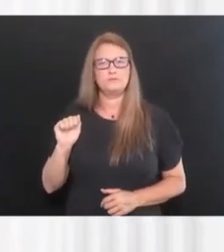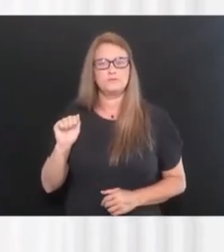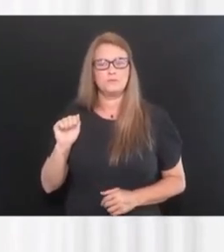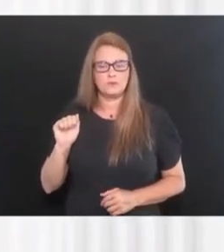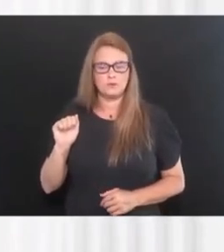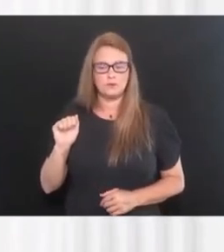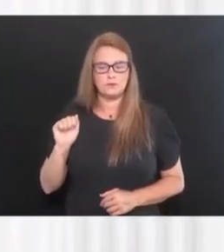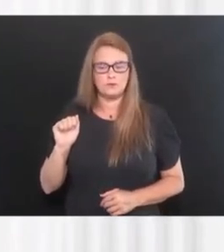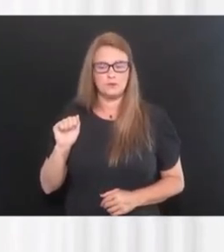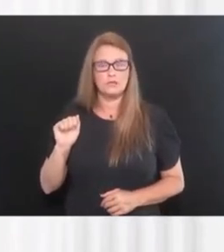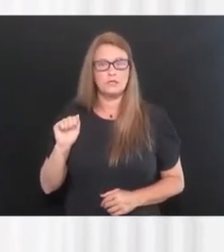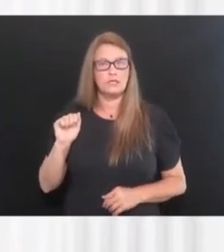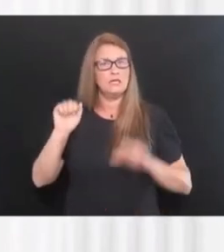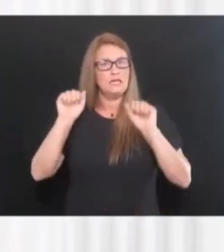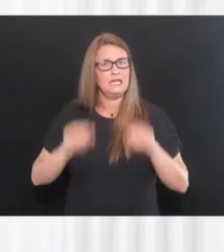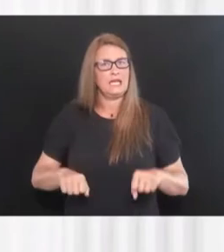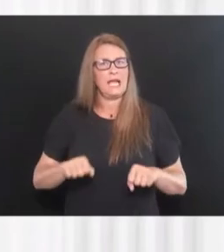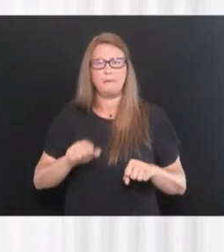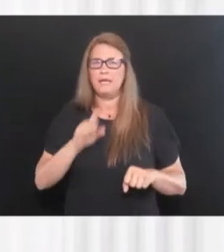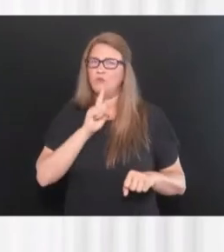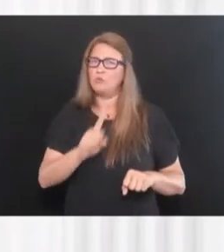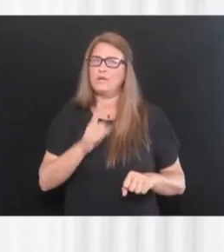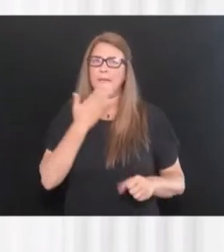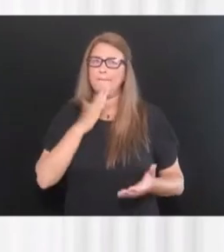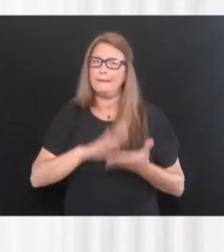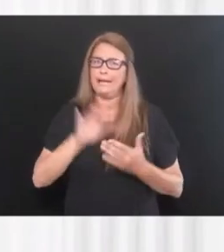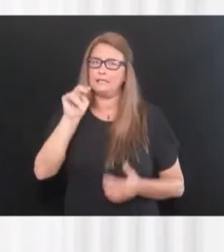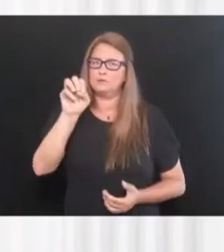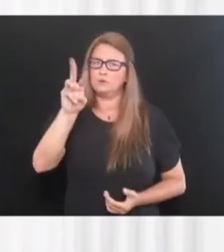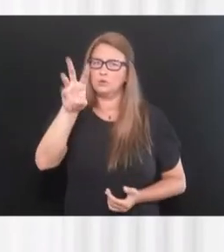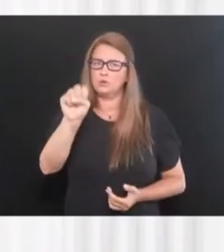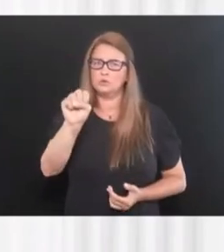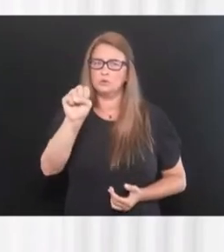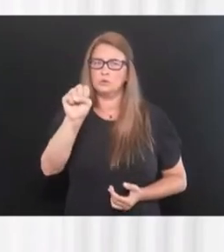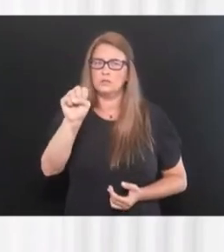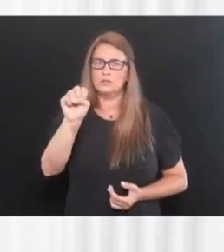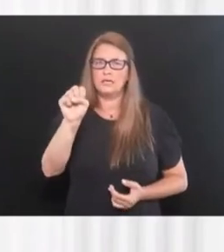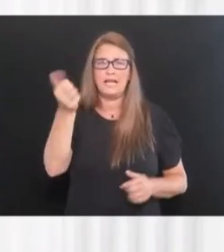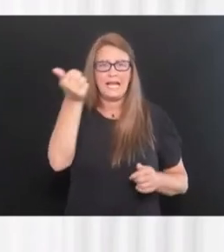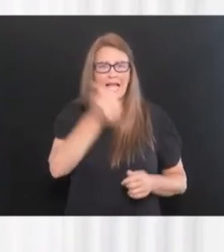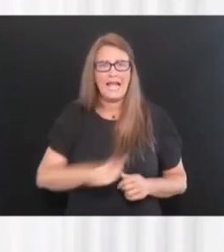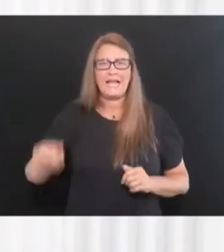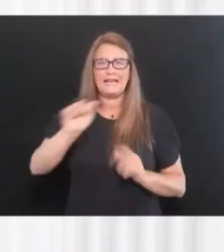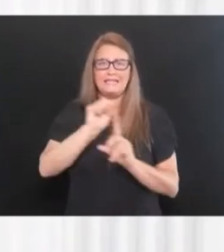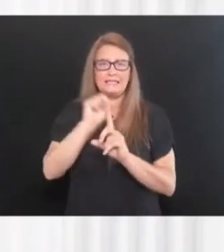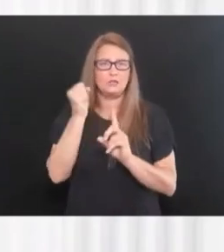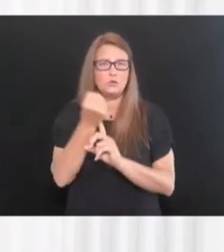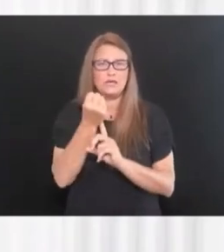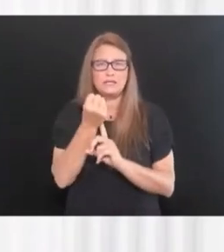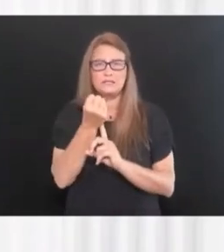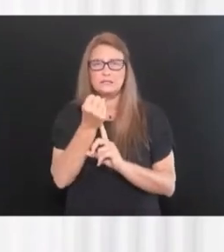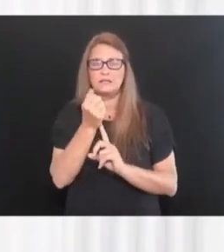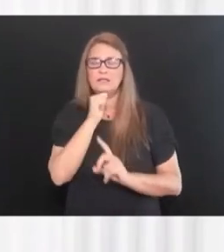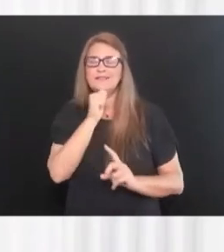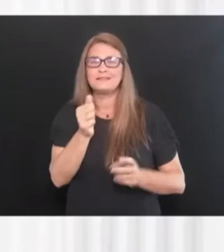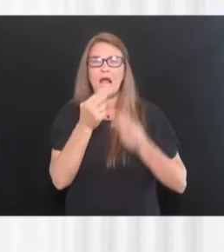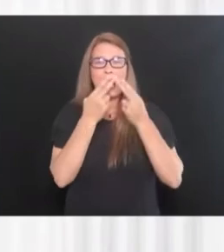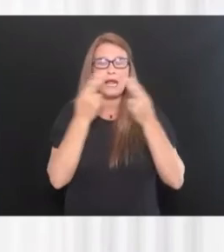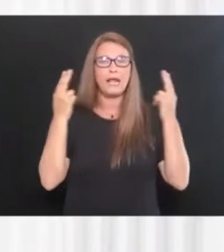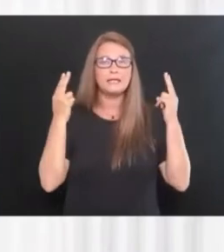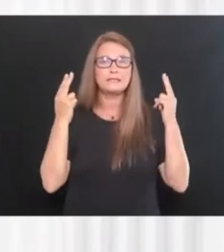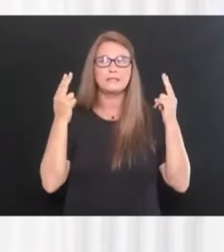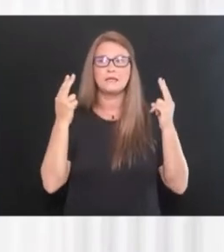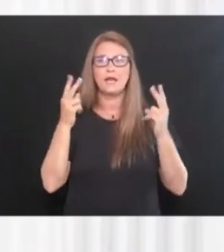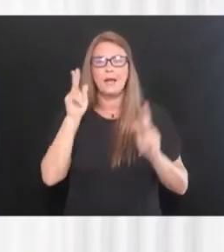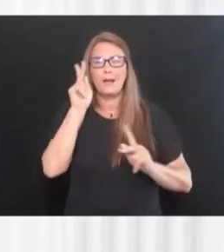toxic these days. Uh, in any situation, it can't be too, too innocent that the people try to